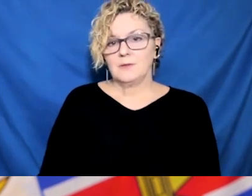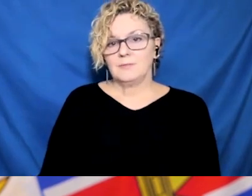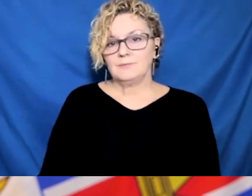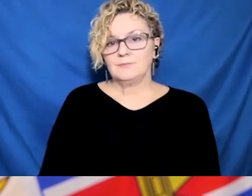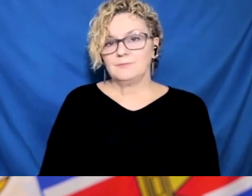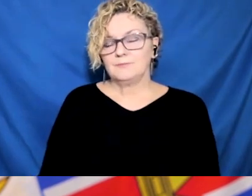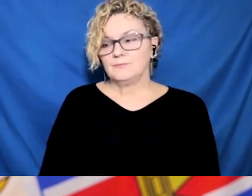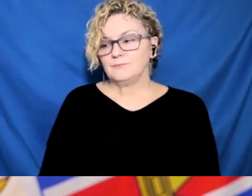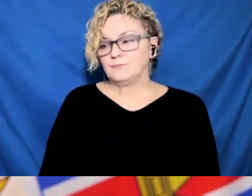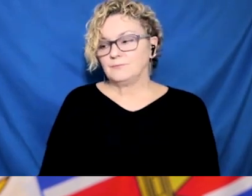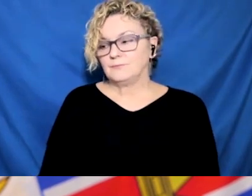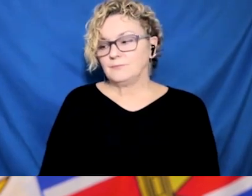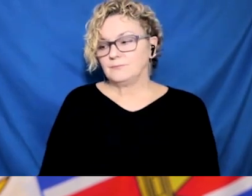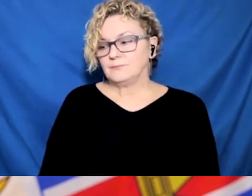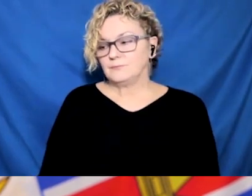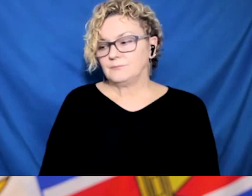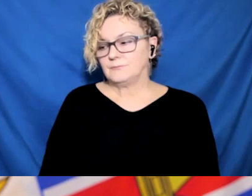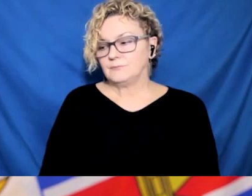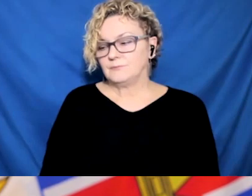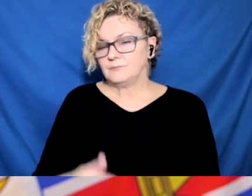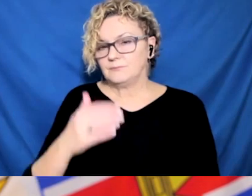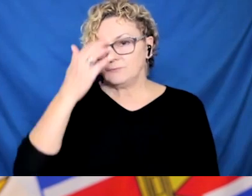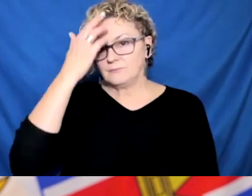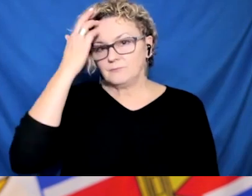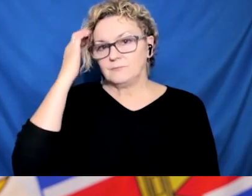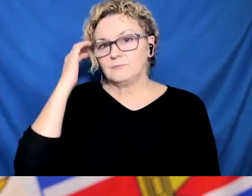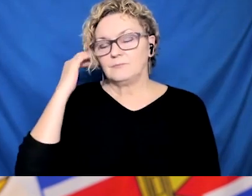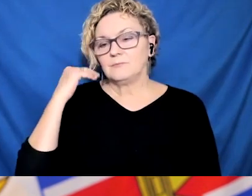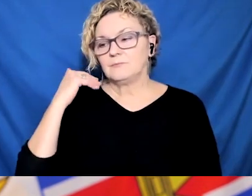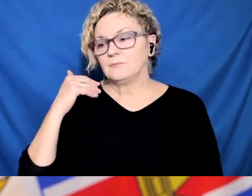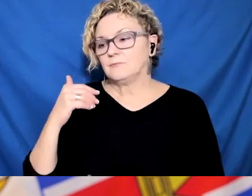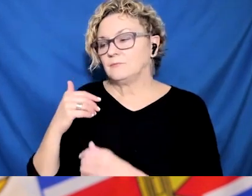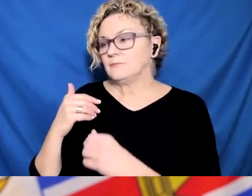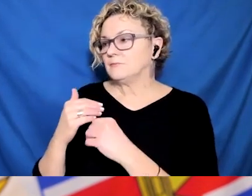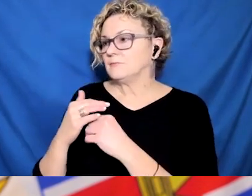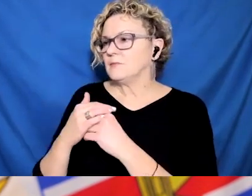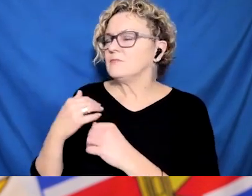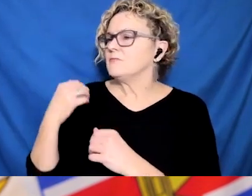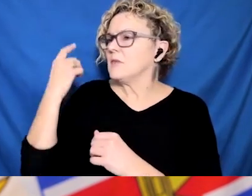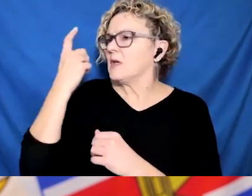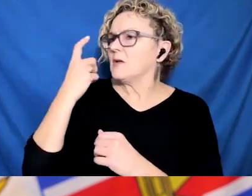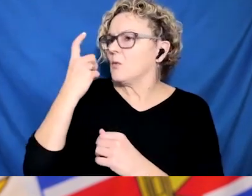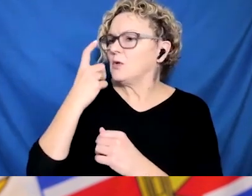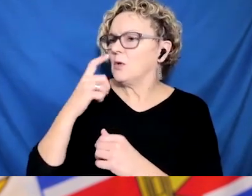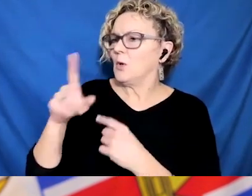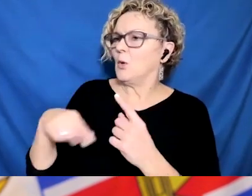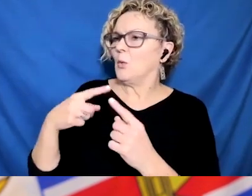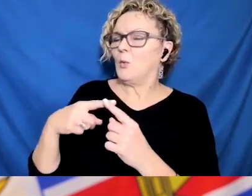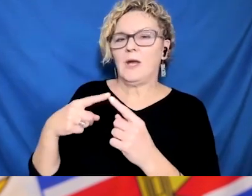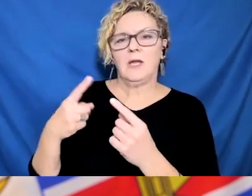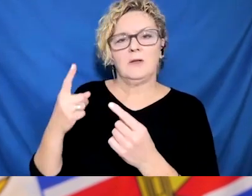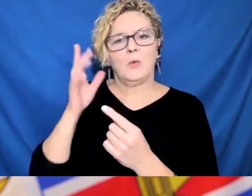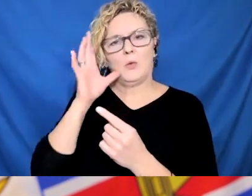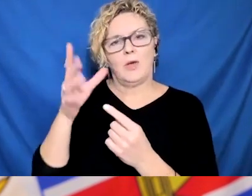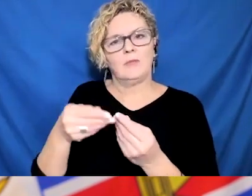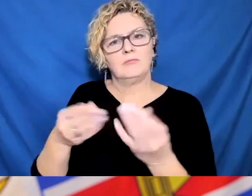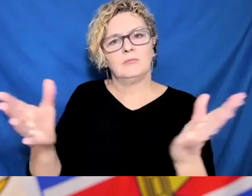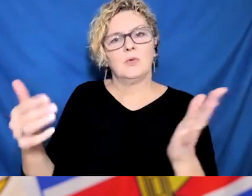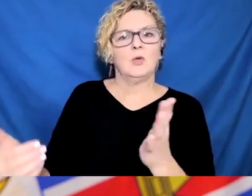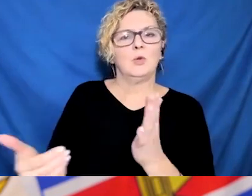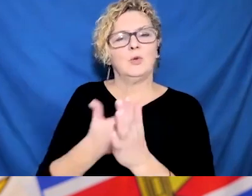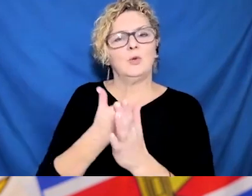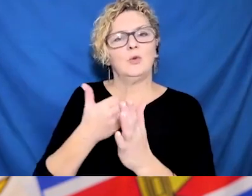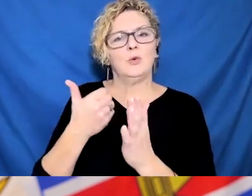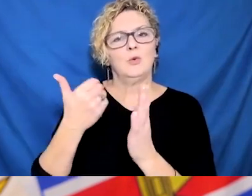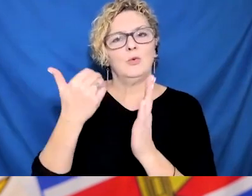and cautioned that one in 10 people have symptoms for 12 weeks or longer. But you've said numerous times, even today, that